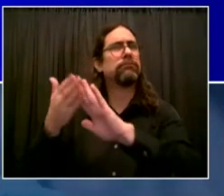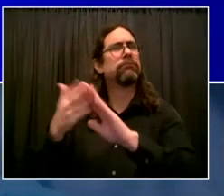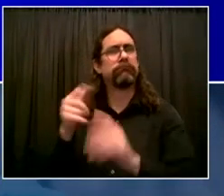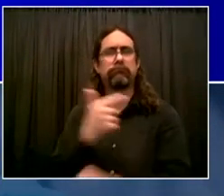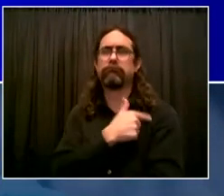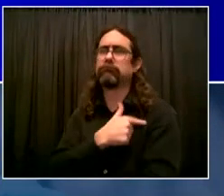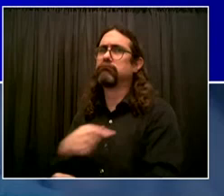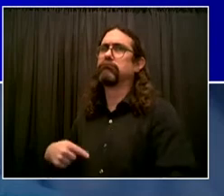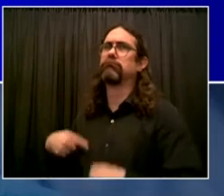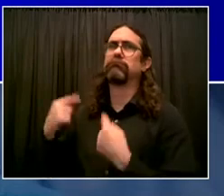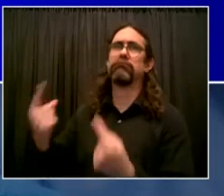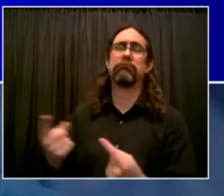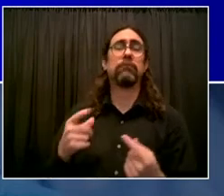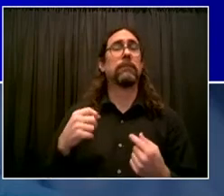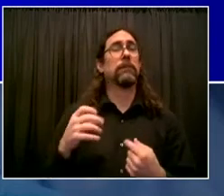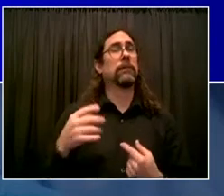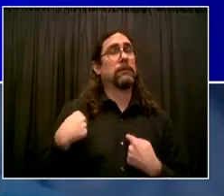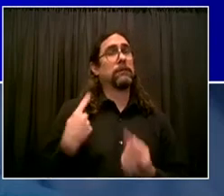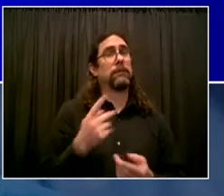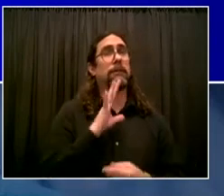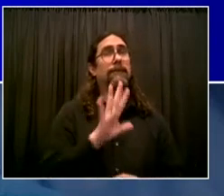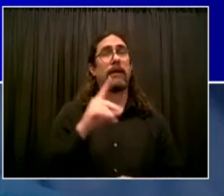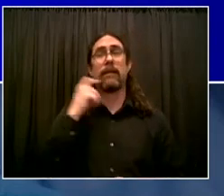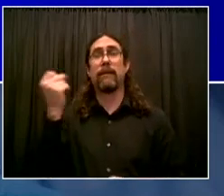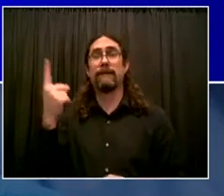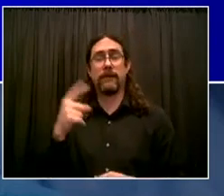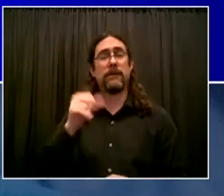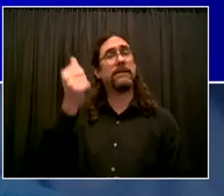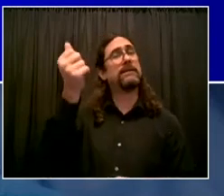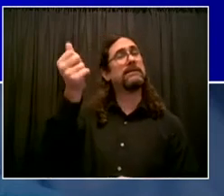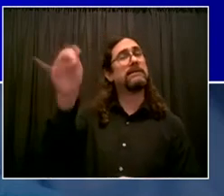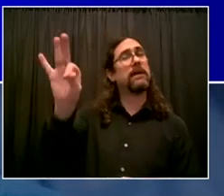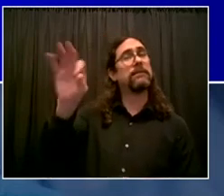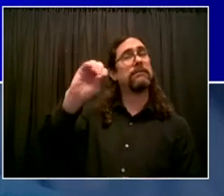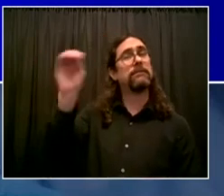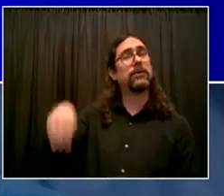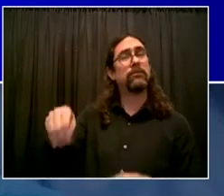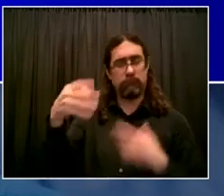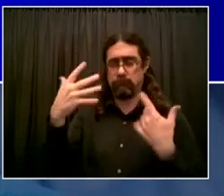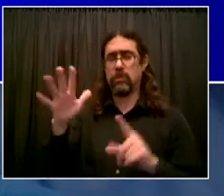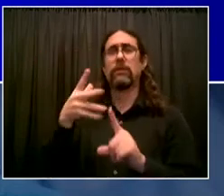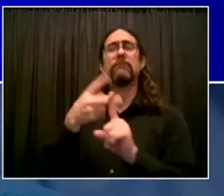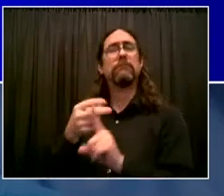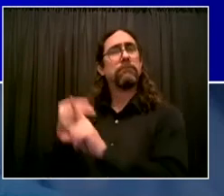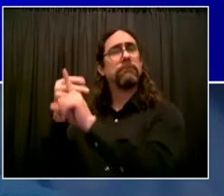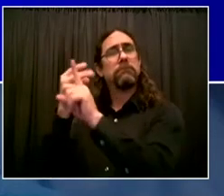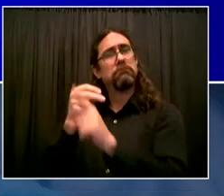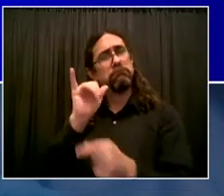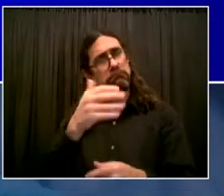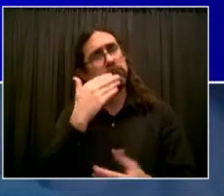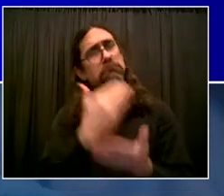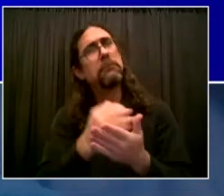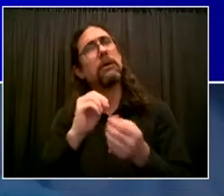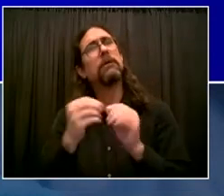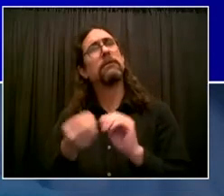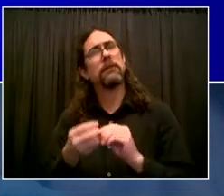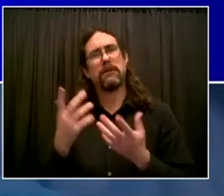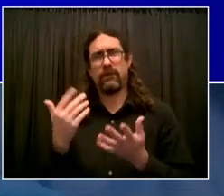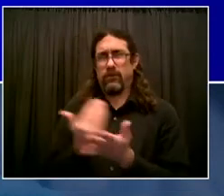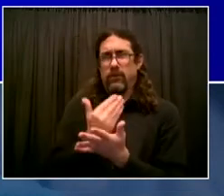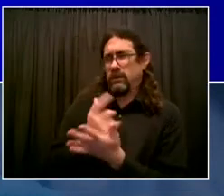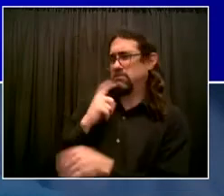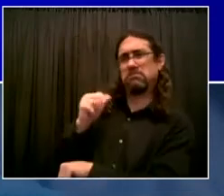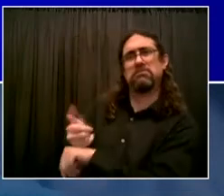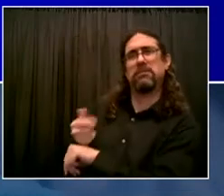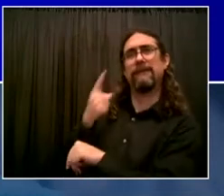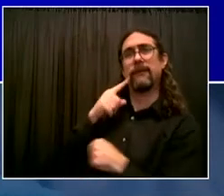national rate, but it's not enough, obviously. We need to see a lot more. We need to see kids getting vaccinated in that age group. Parents, we need you to step up for the good